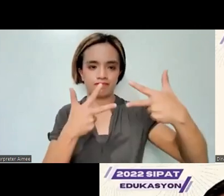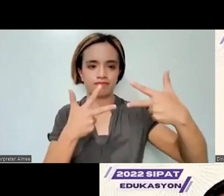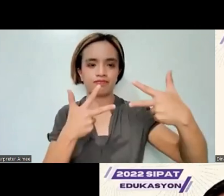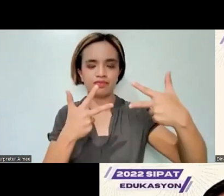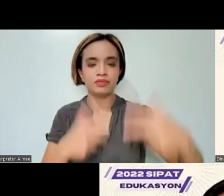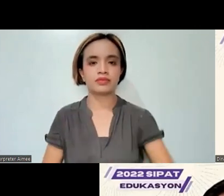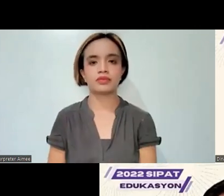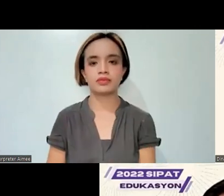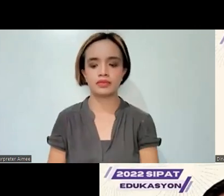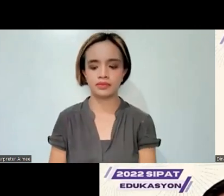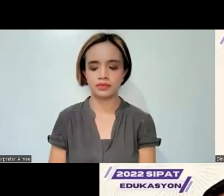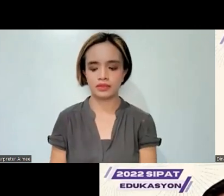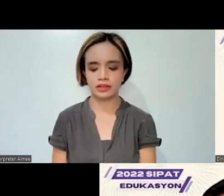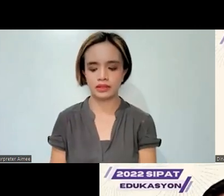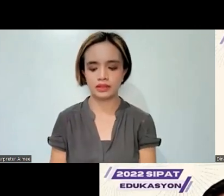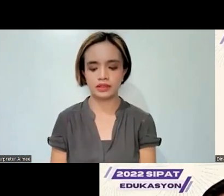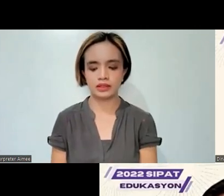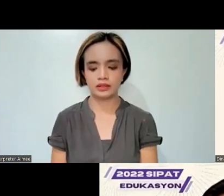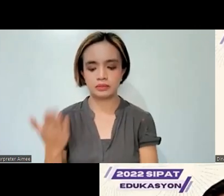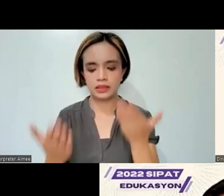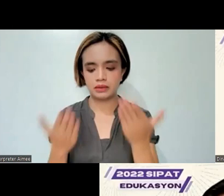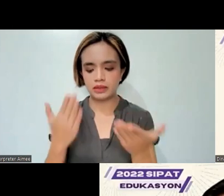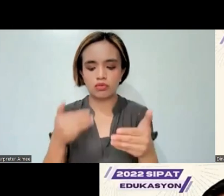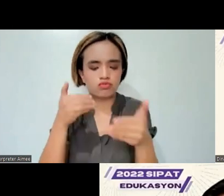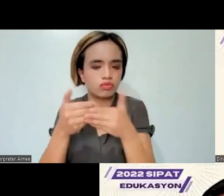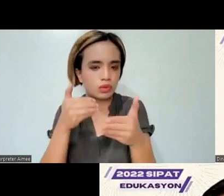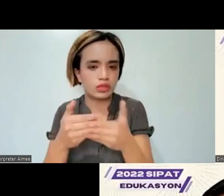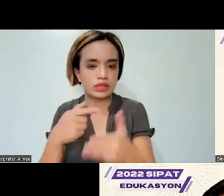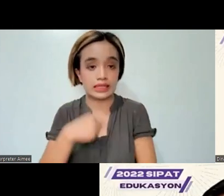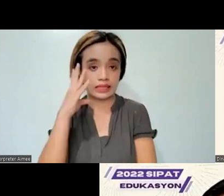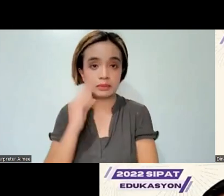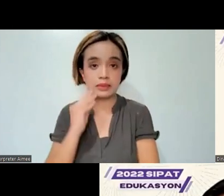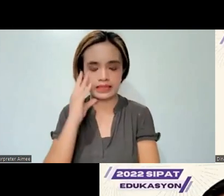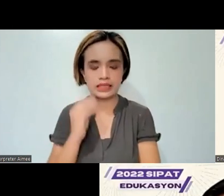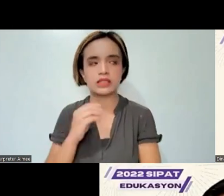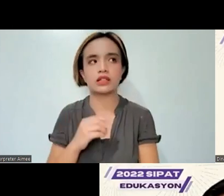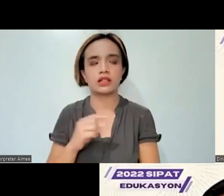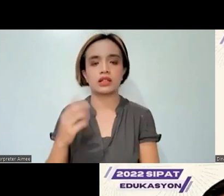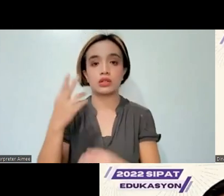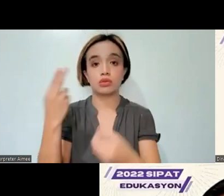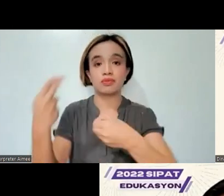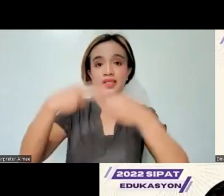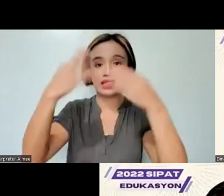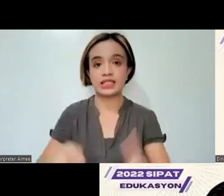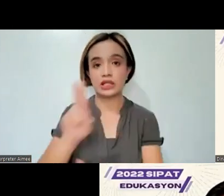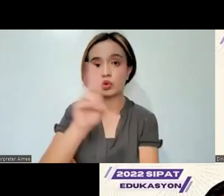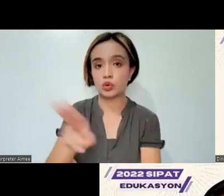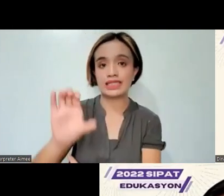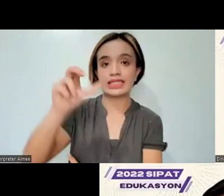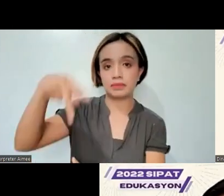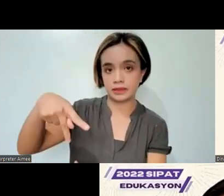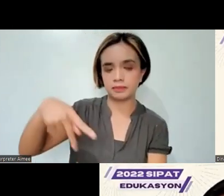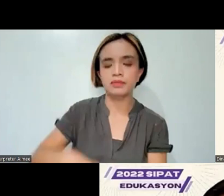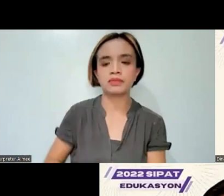So maybe the closest experience I have had was when participants used smartphones. And then